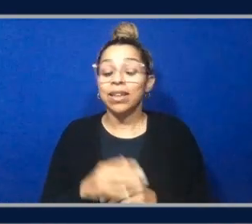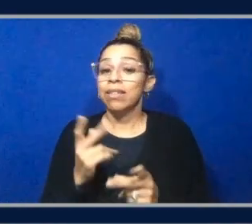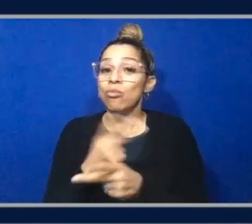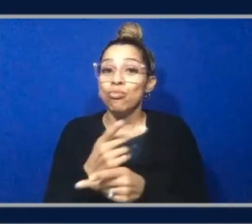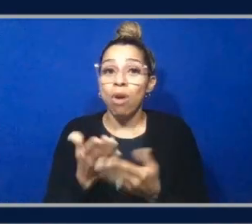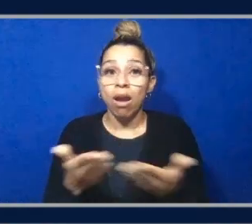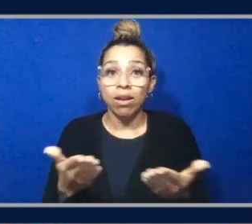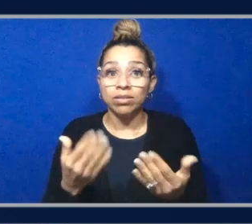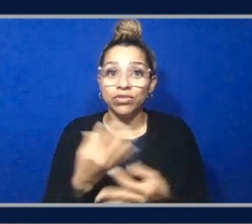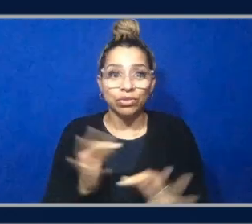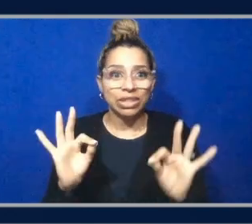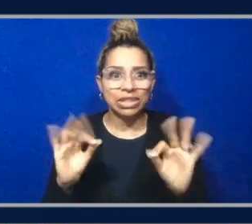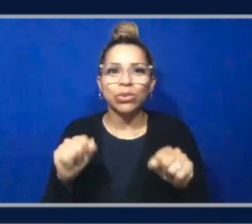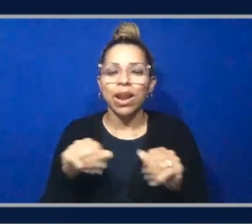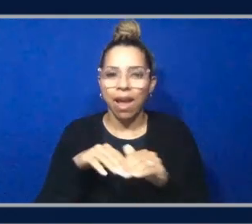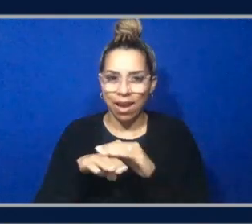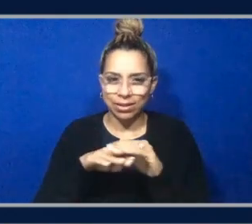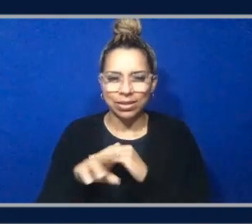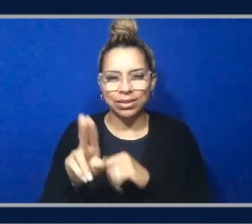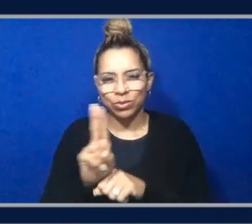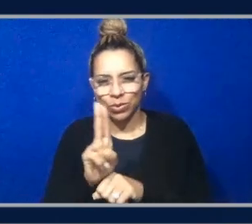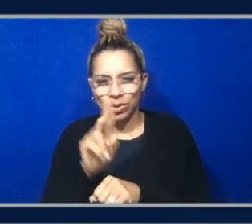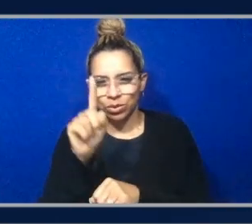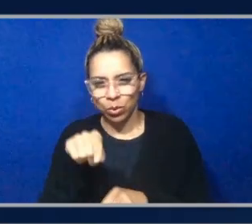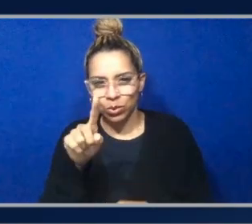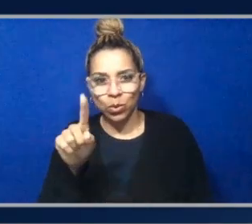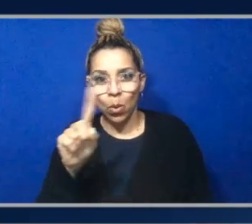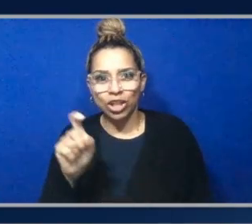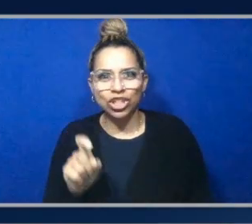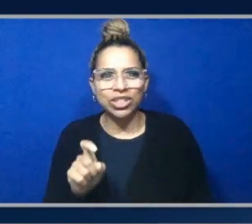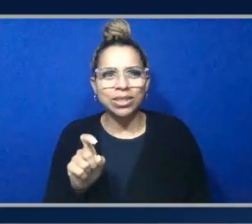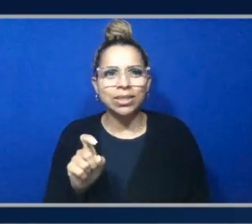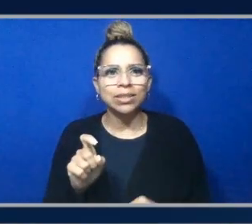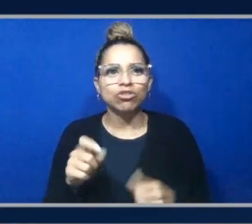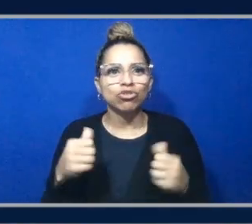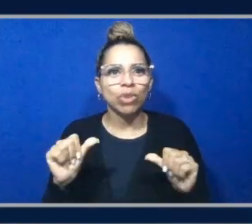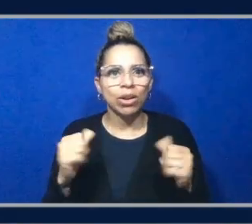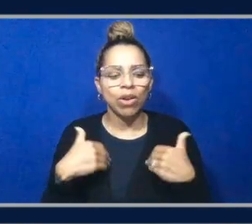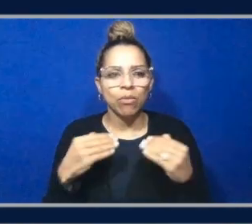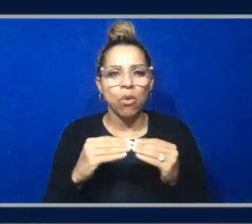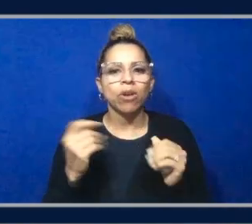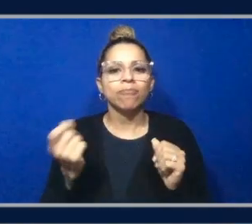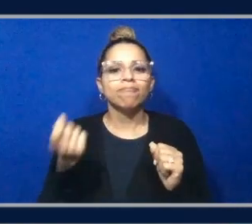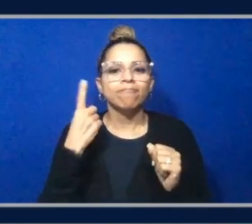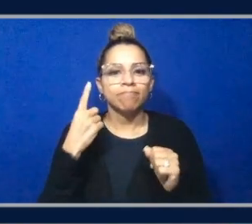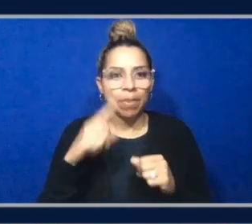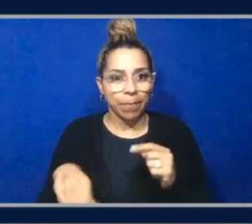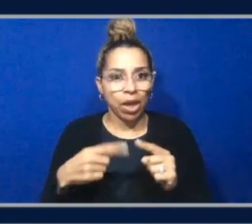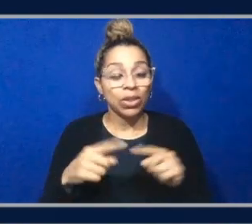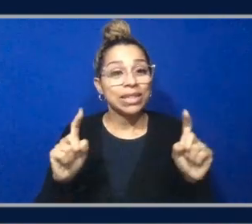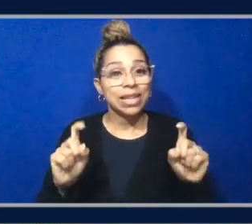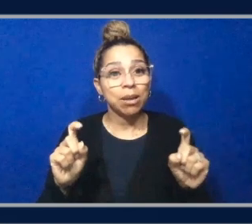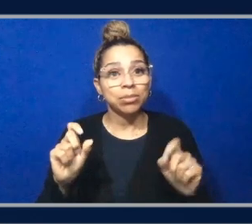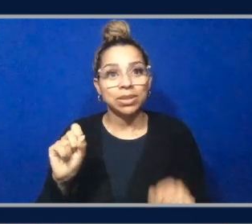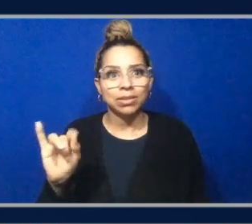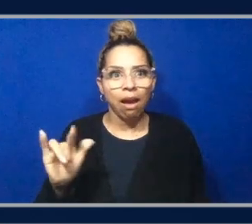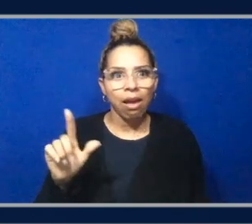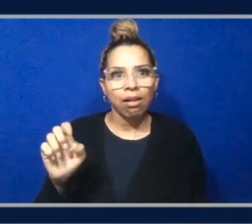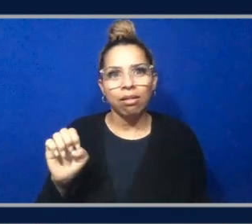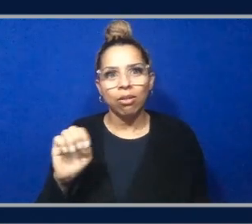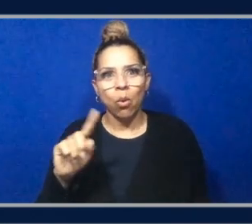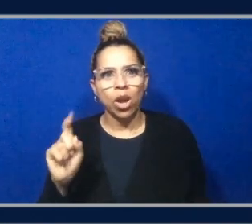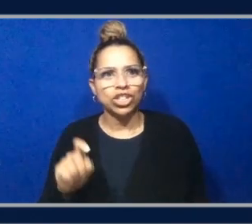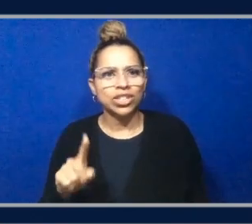these questions to get a bit more understanding of what these exam style questions typically are. What is their style? And also get